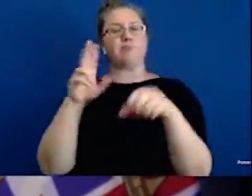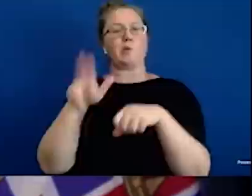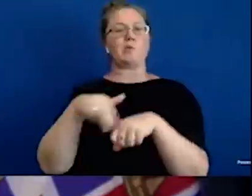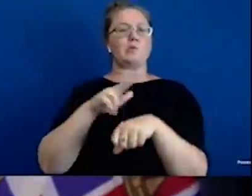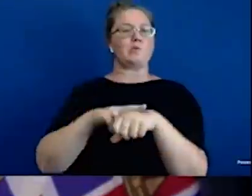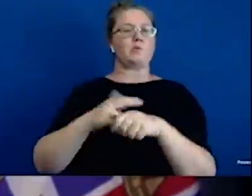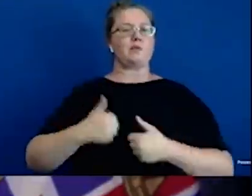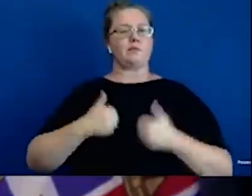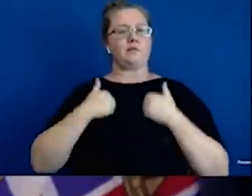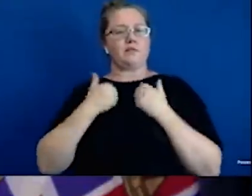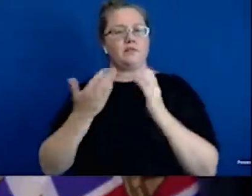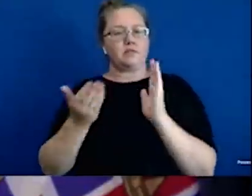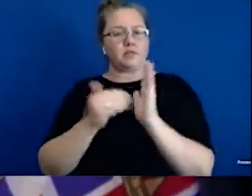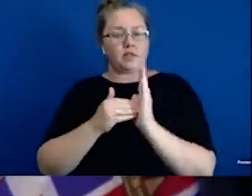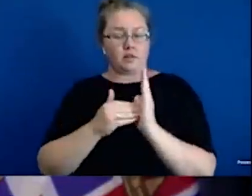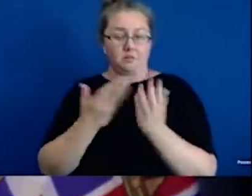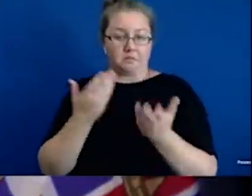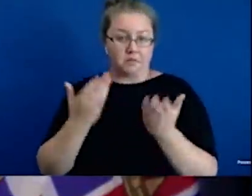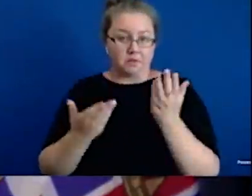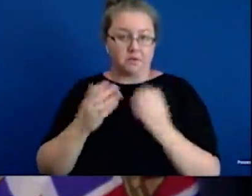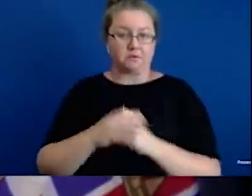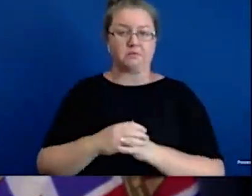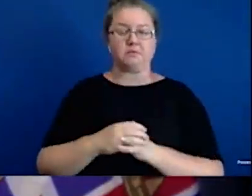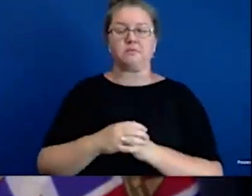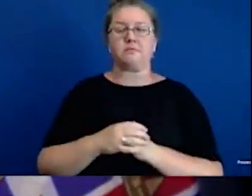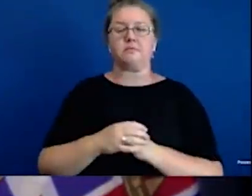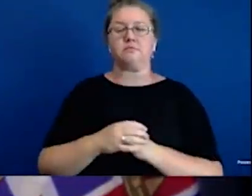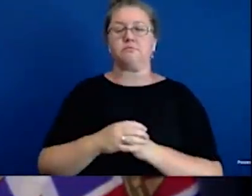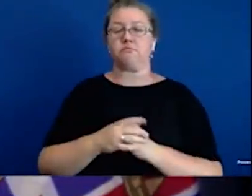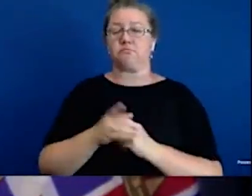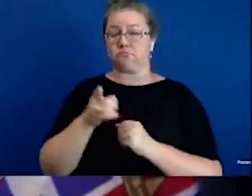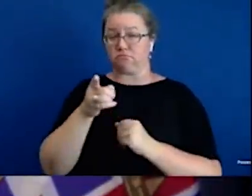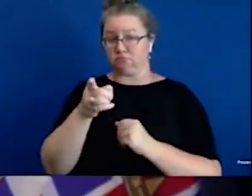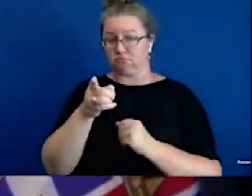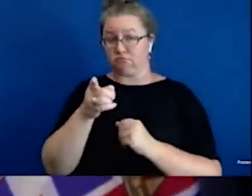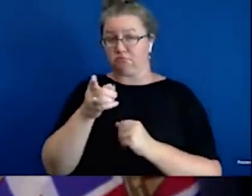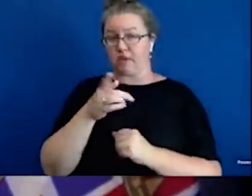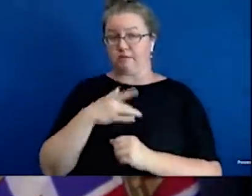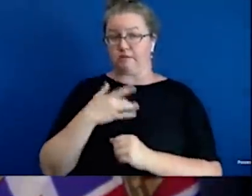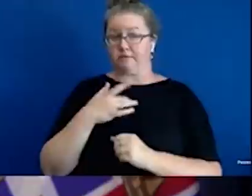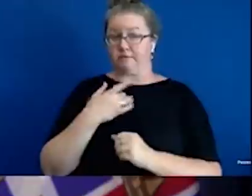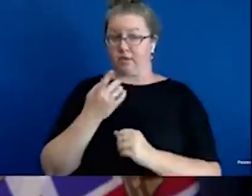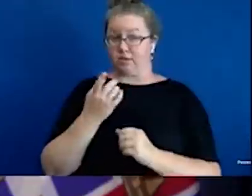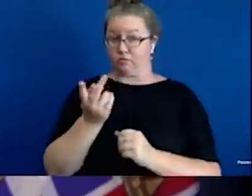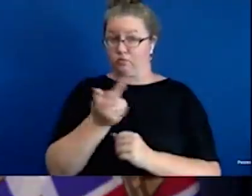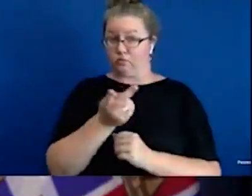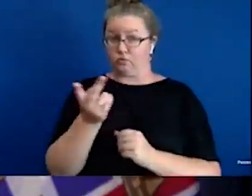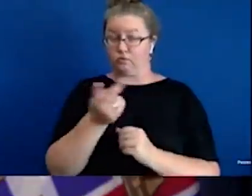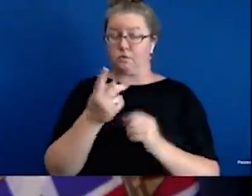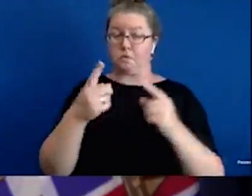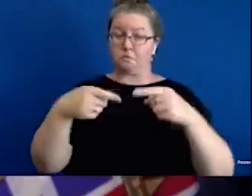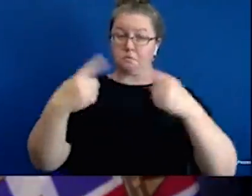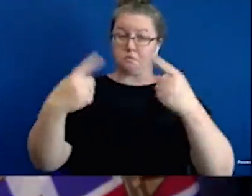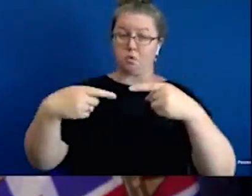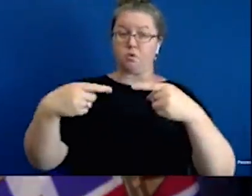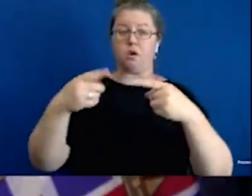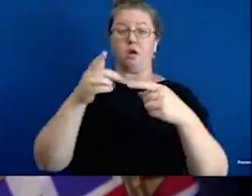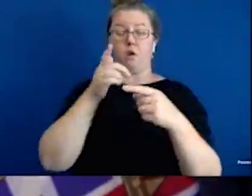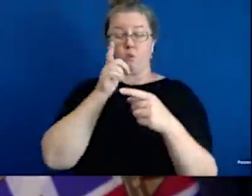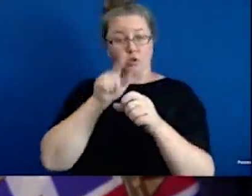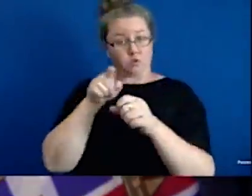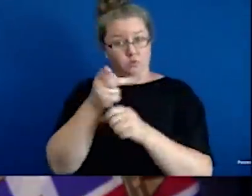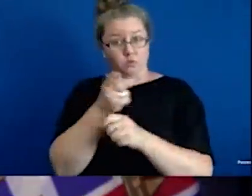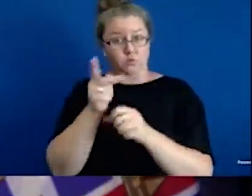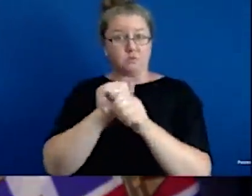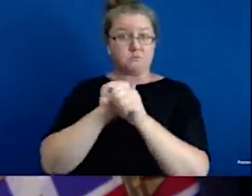to create this sense of normalcy. I am wondering, what is your position on the border? How strenuously will you